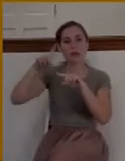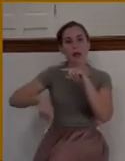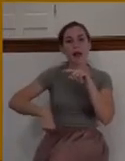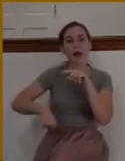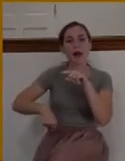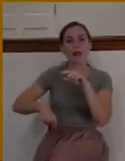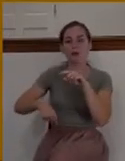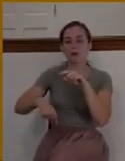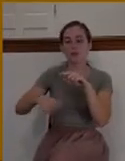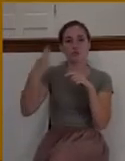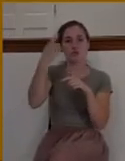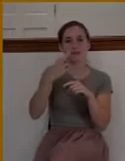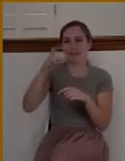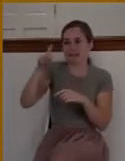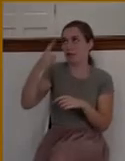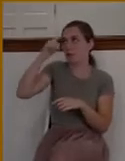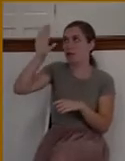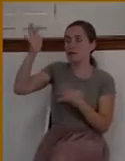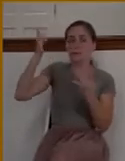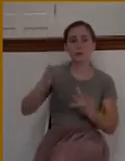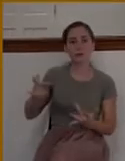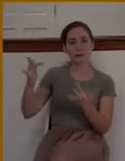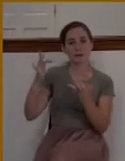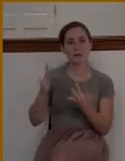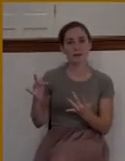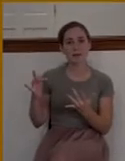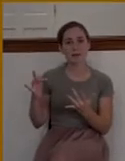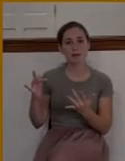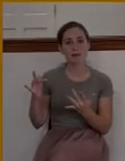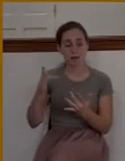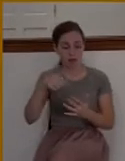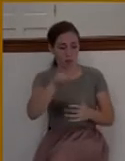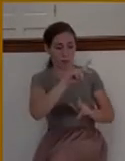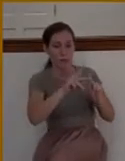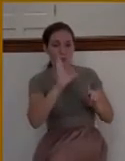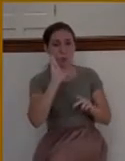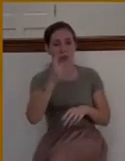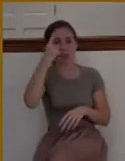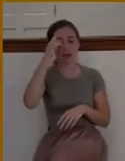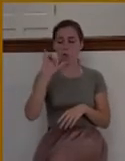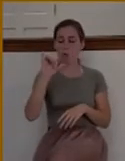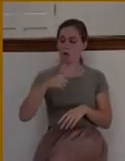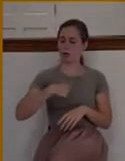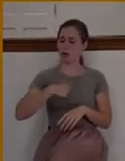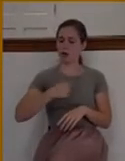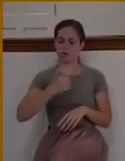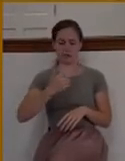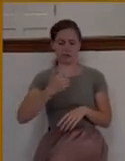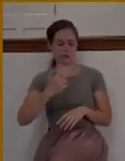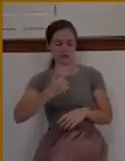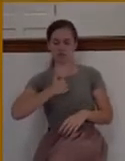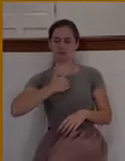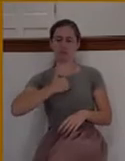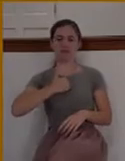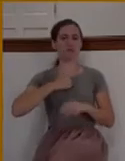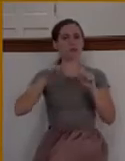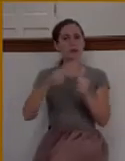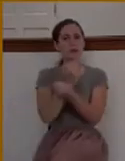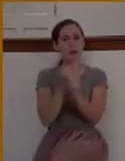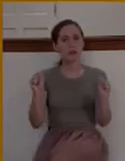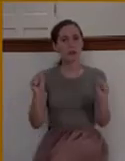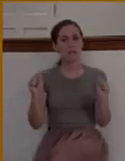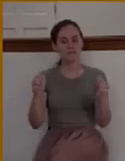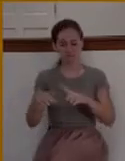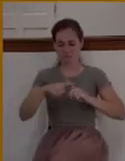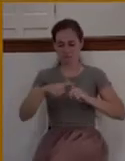their own goodness is enough for them when it's not. That's why the Bible says in Galatians 3.24 that the law is a